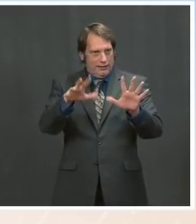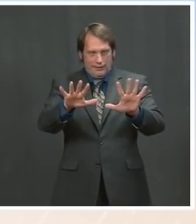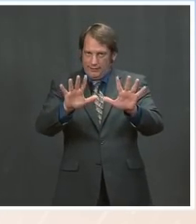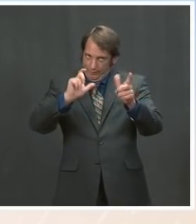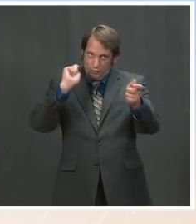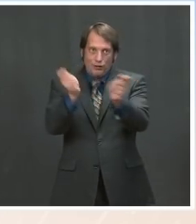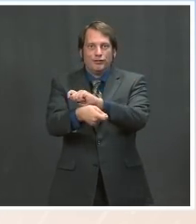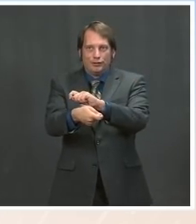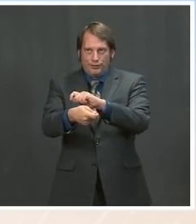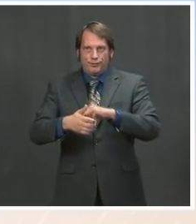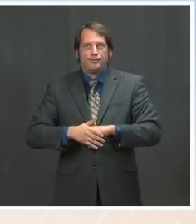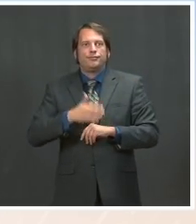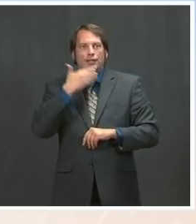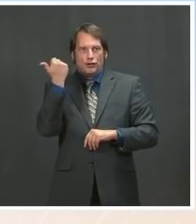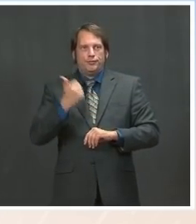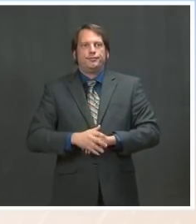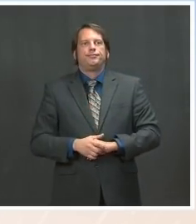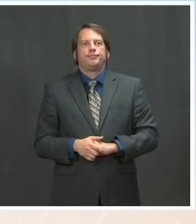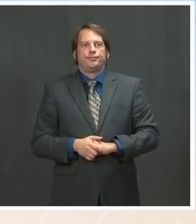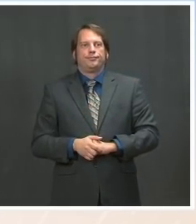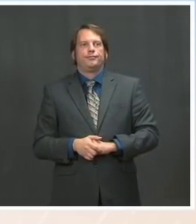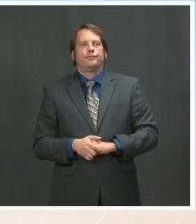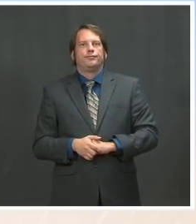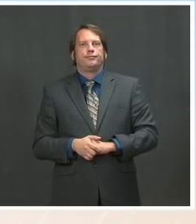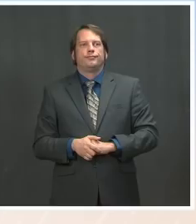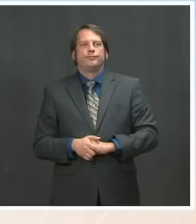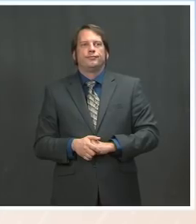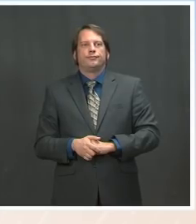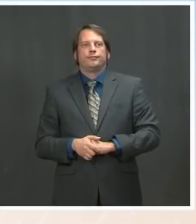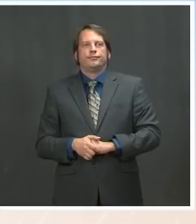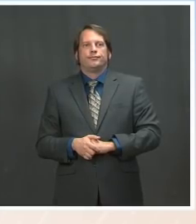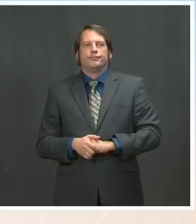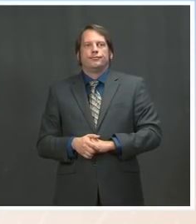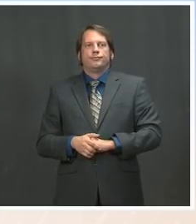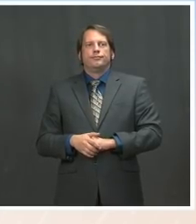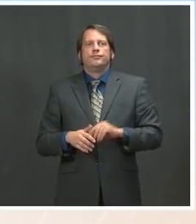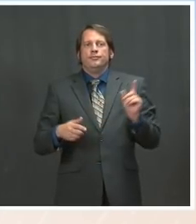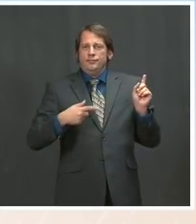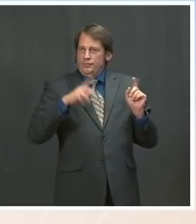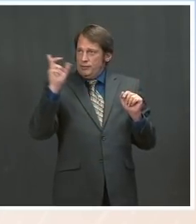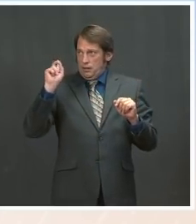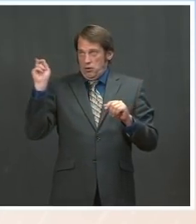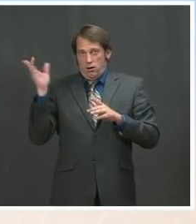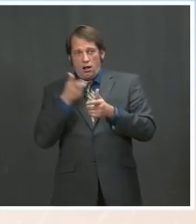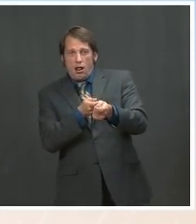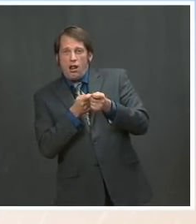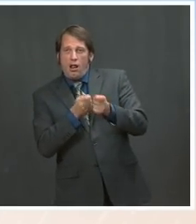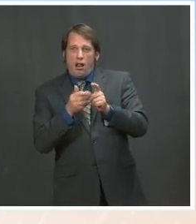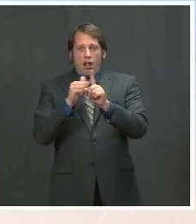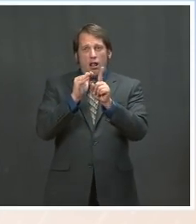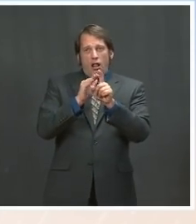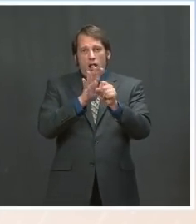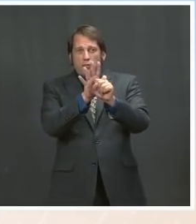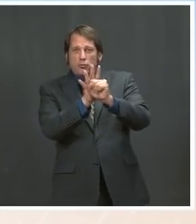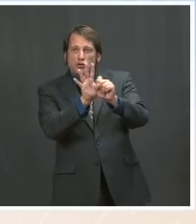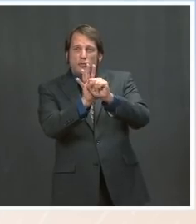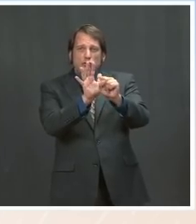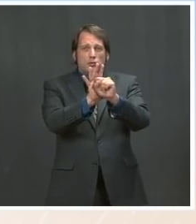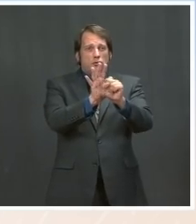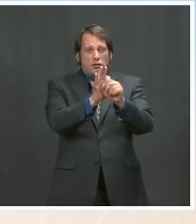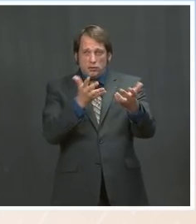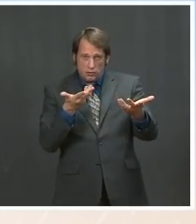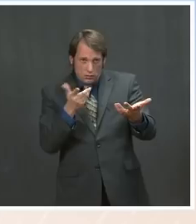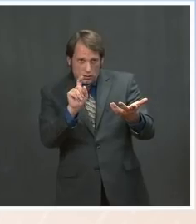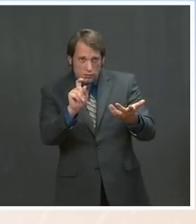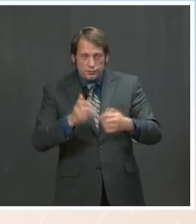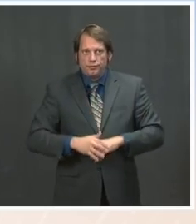the pushback from some Democrats on Capitol Hill, from Senator Dick Durbin to Congresswoman Alexandria Ocasio-Cortez? Ms. don't think you've articulated to